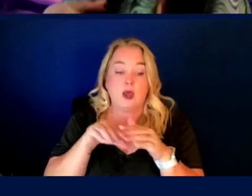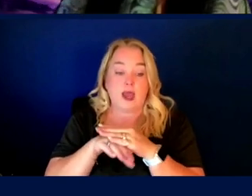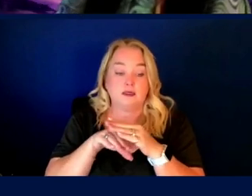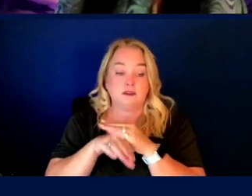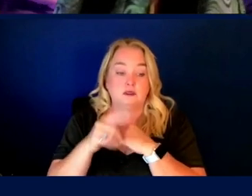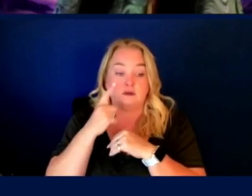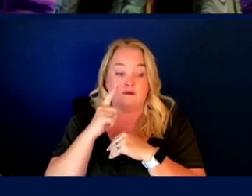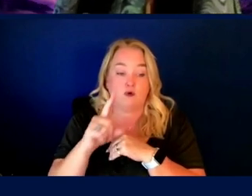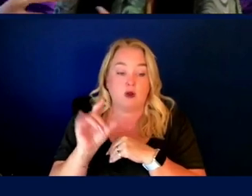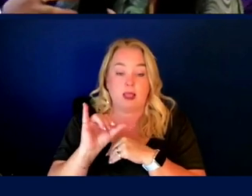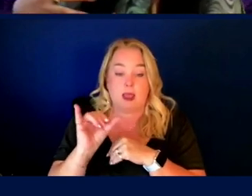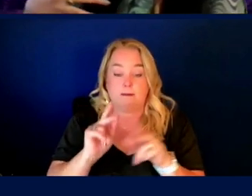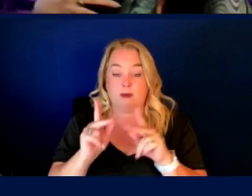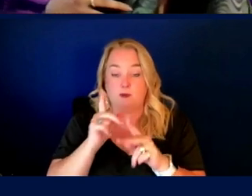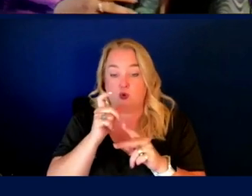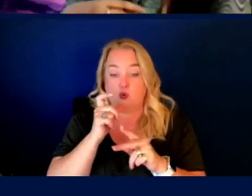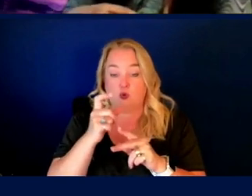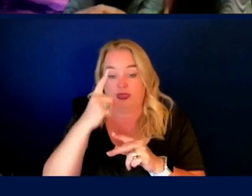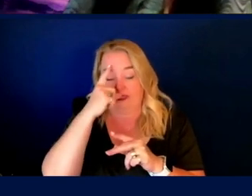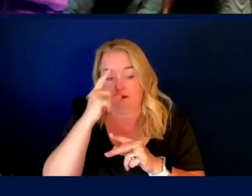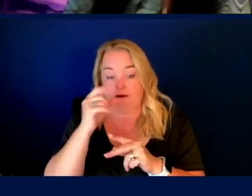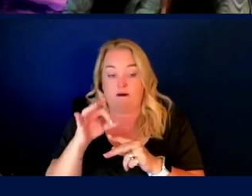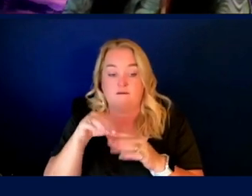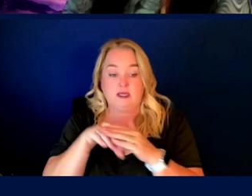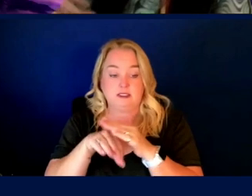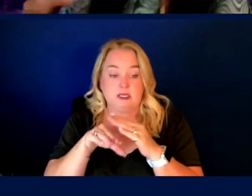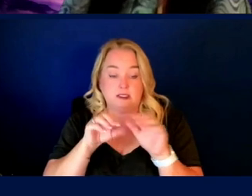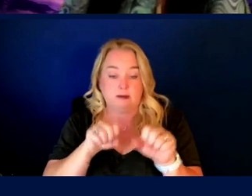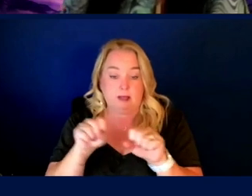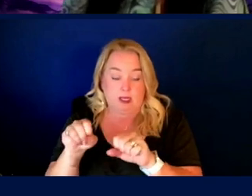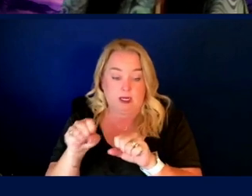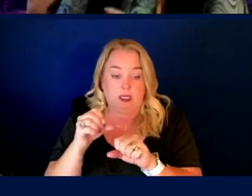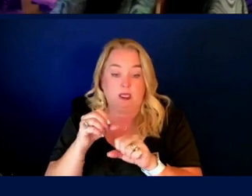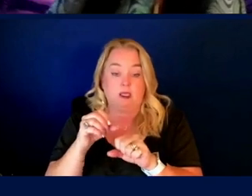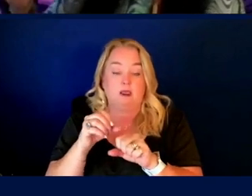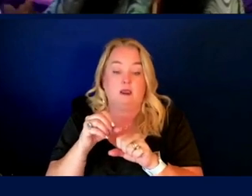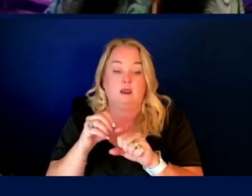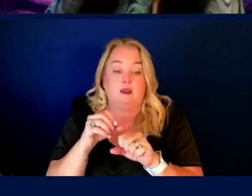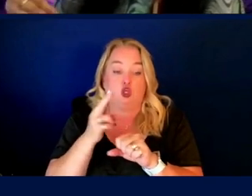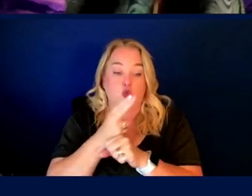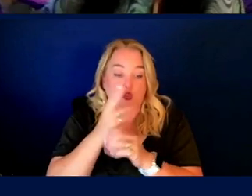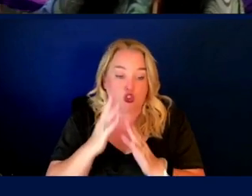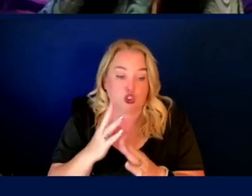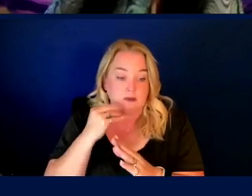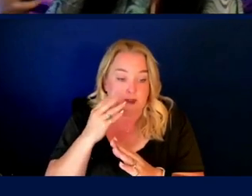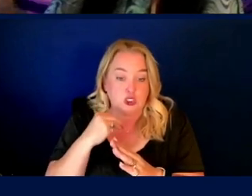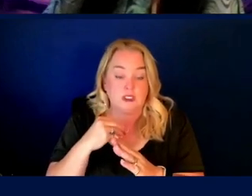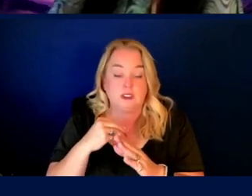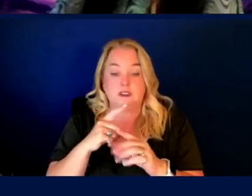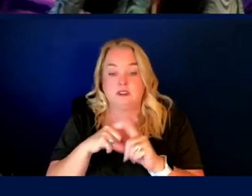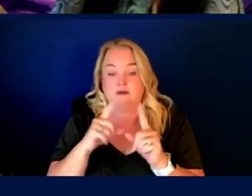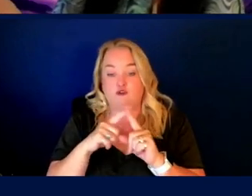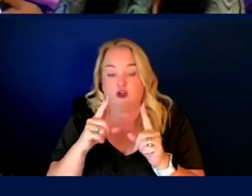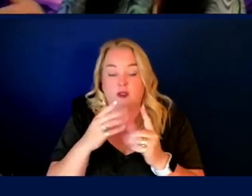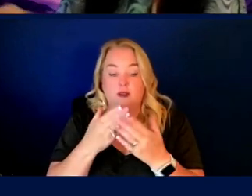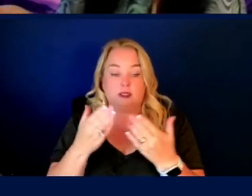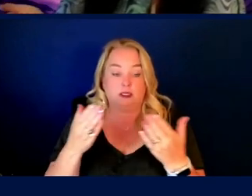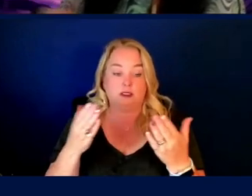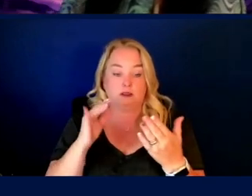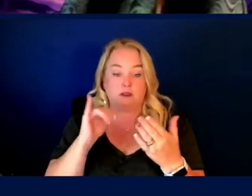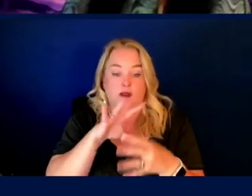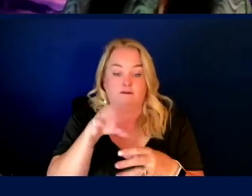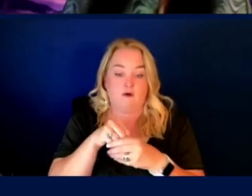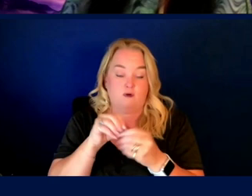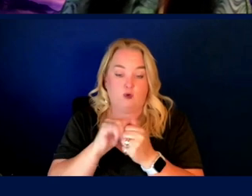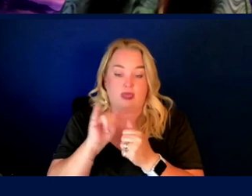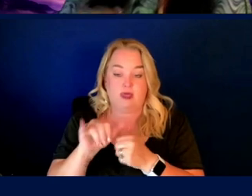of, uh, what people might consider web accessibility, the formatting of your data, the user experience of the portals that host and actually folks interface